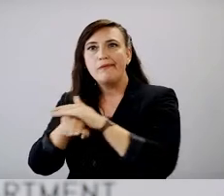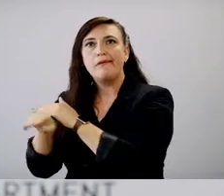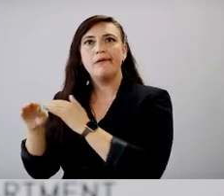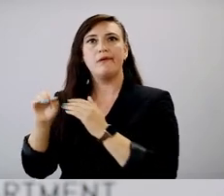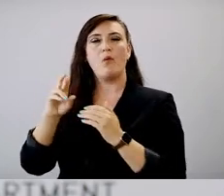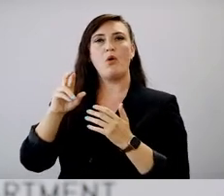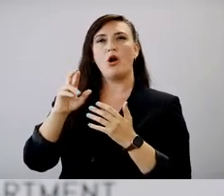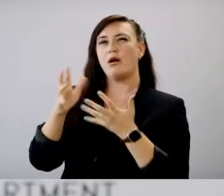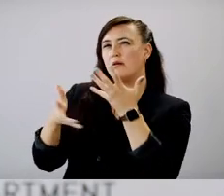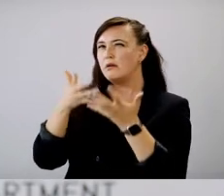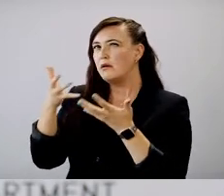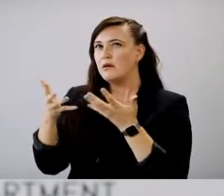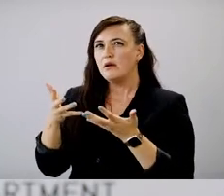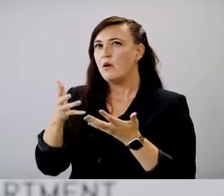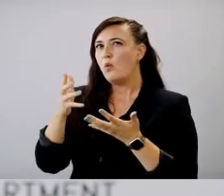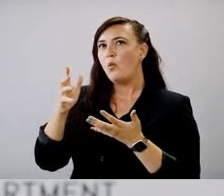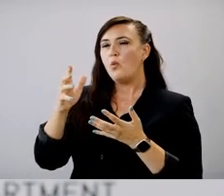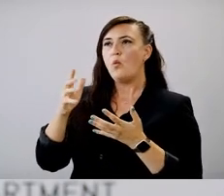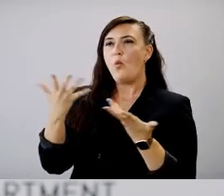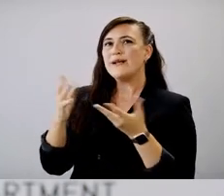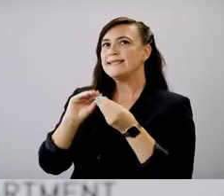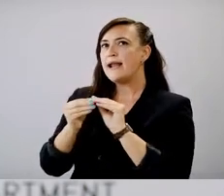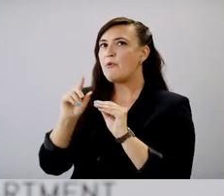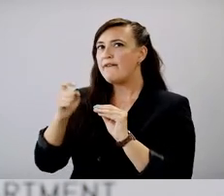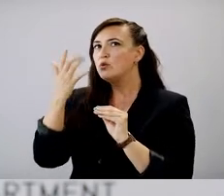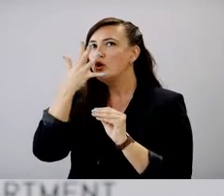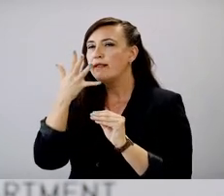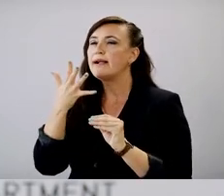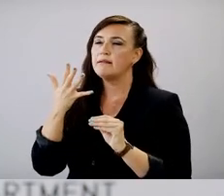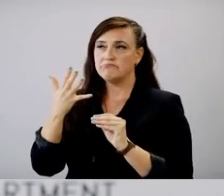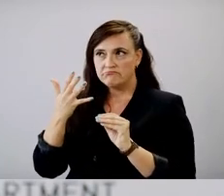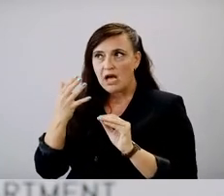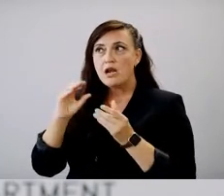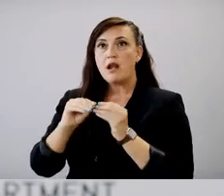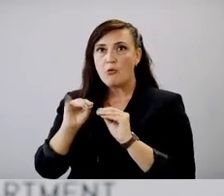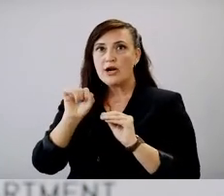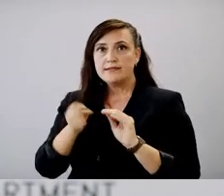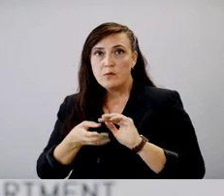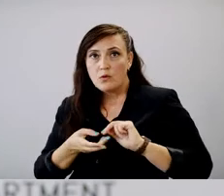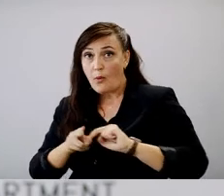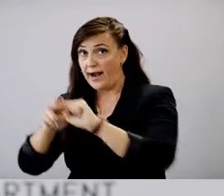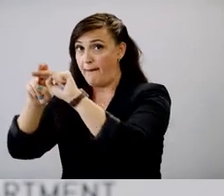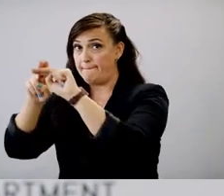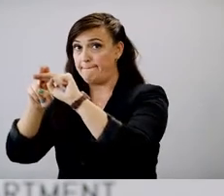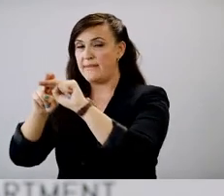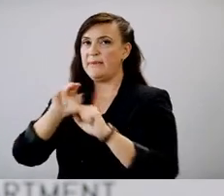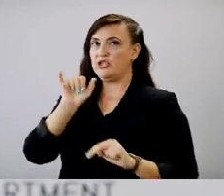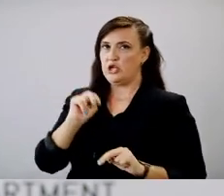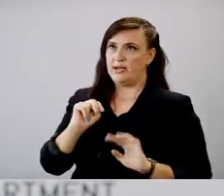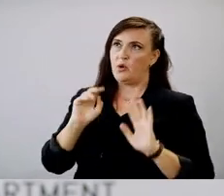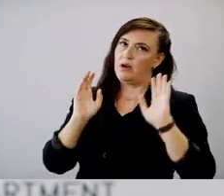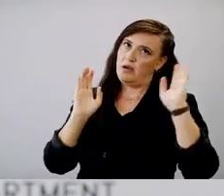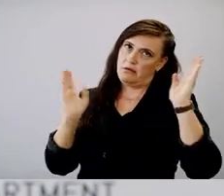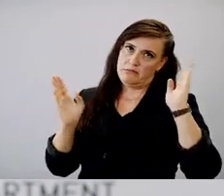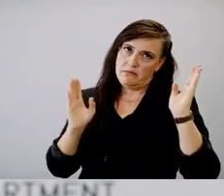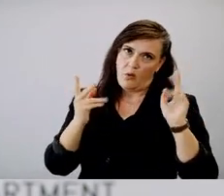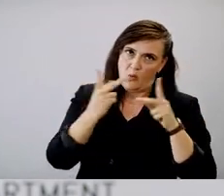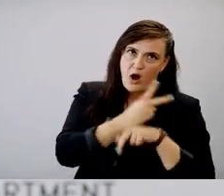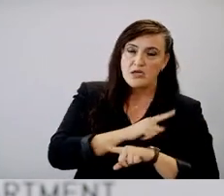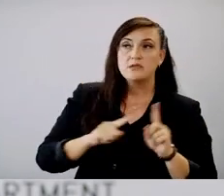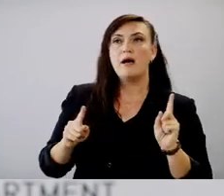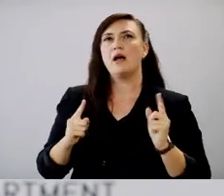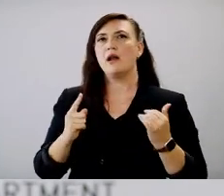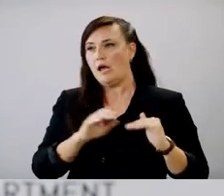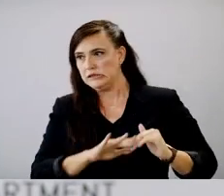or something else? I mean, the numbers are going up. I realize that not what they were in, in, in January, but at what point do